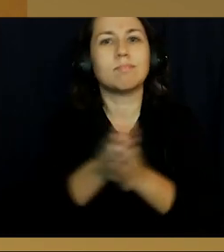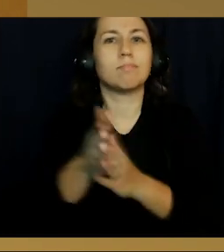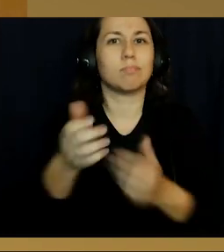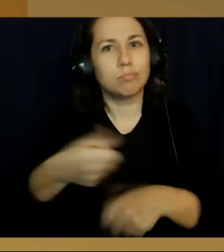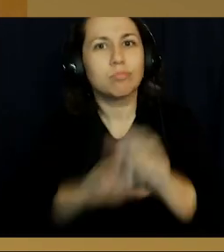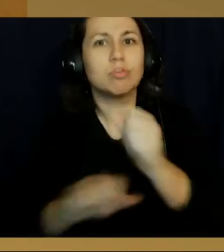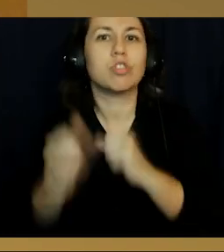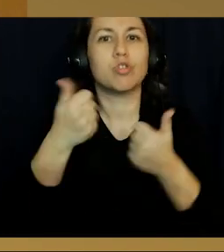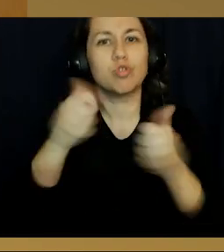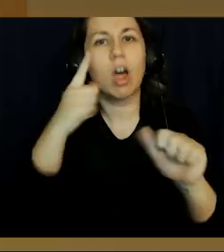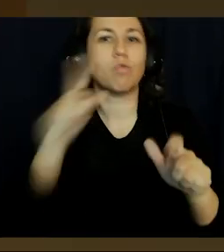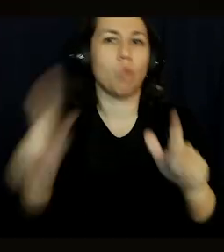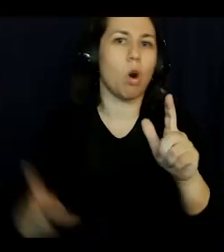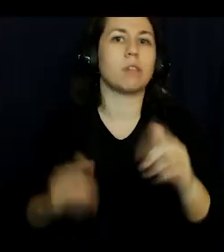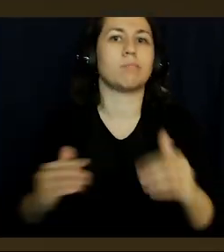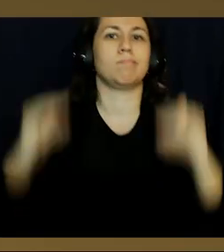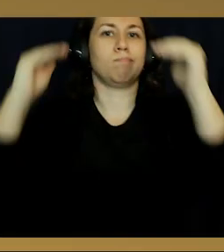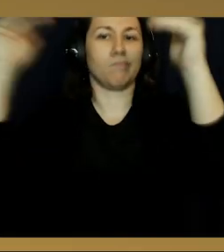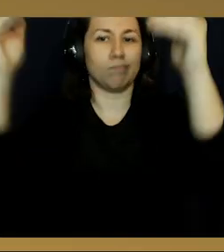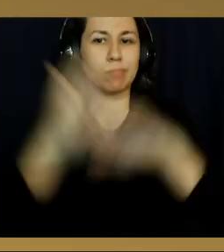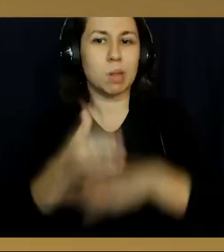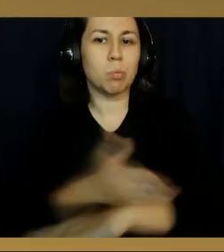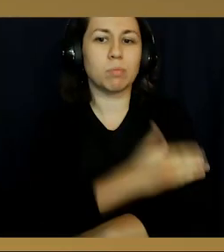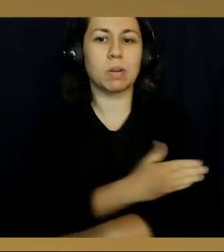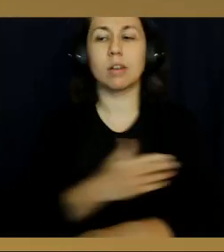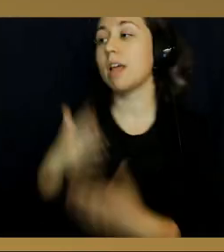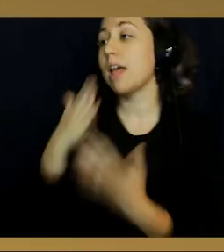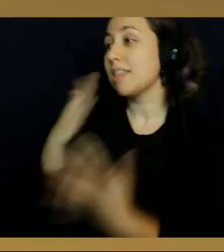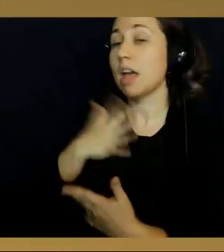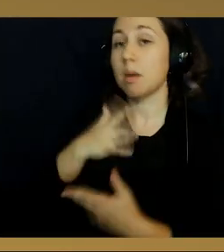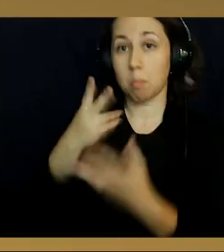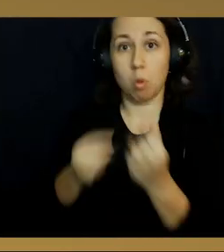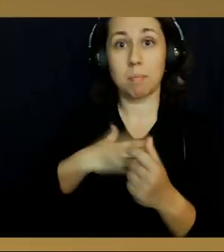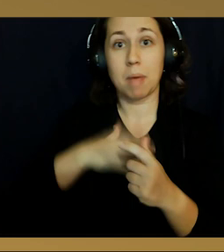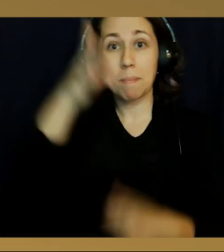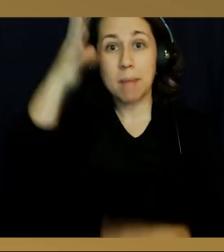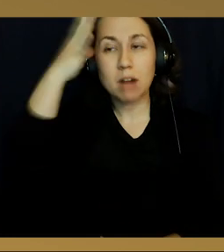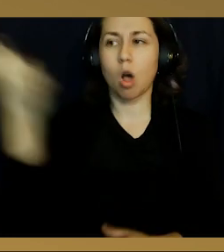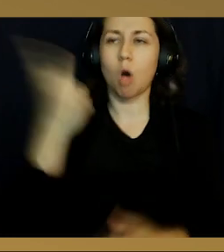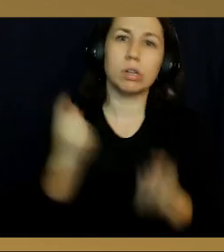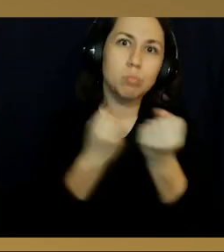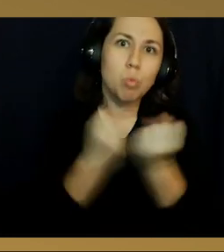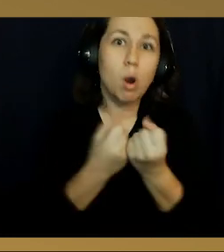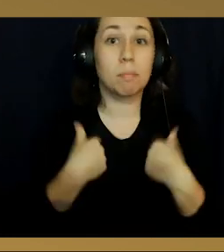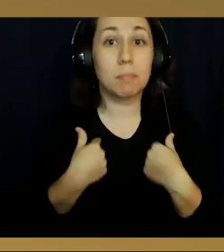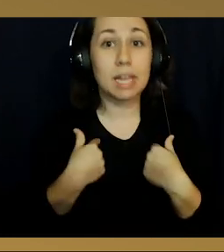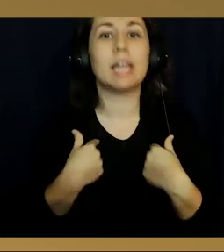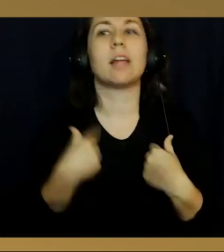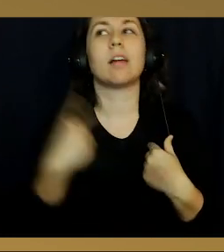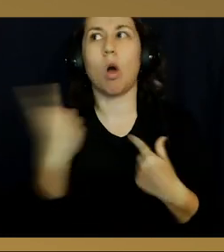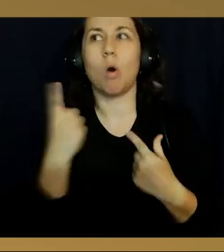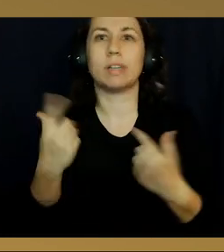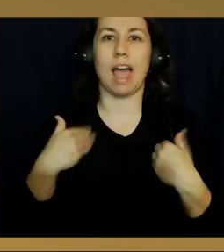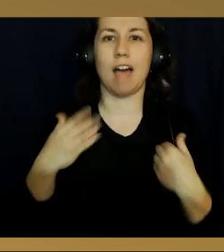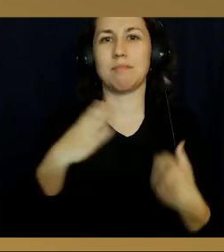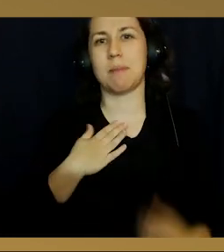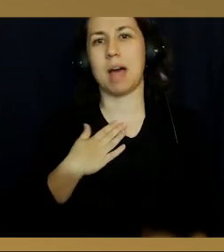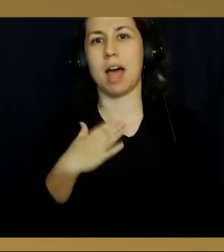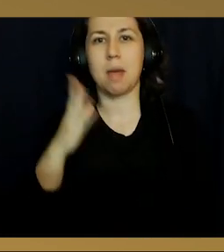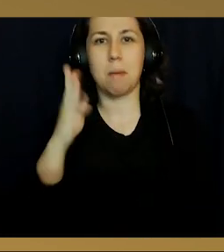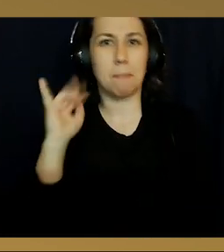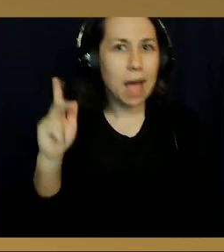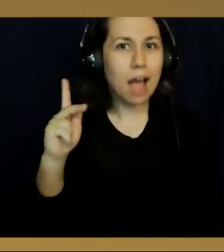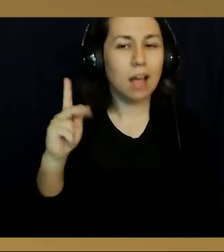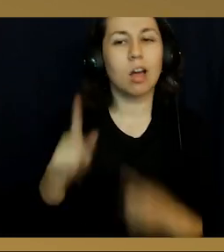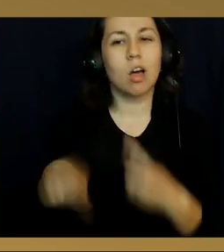encouraged me to strive for improvement. I want to give a big thank you to both my parents for always being supportive of me and